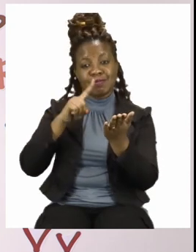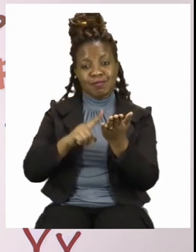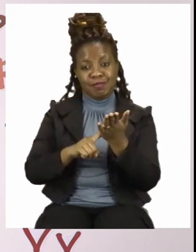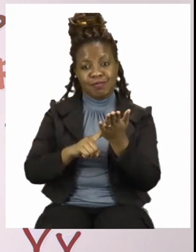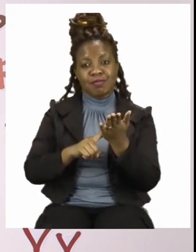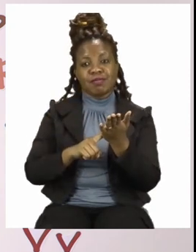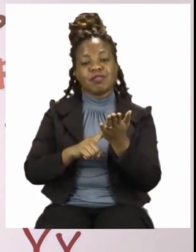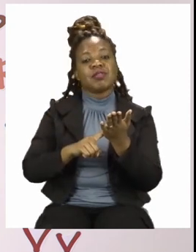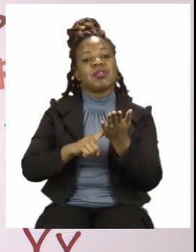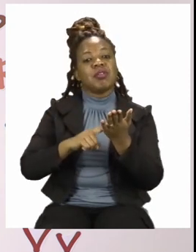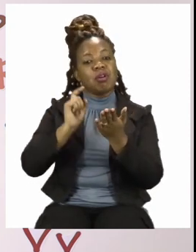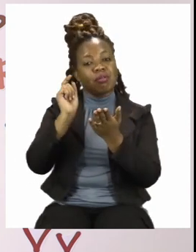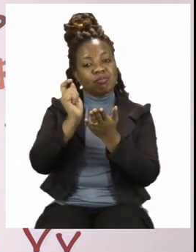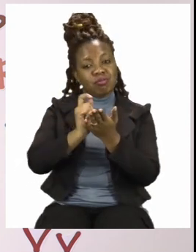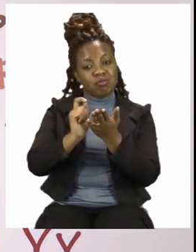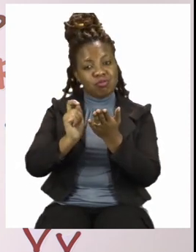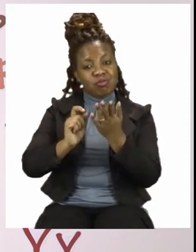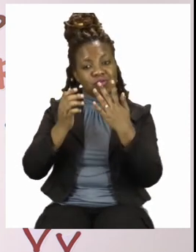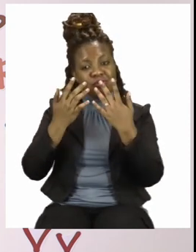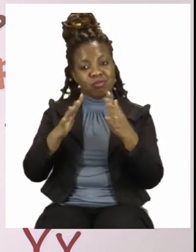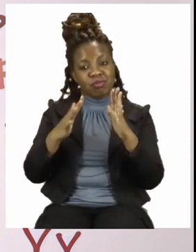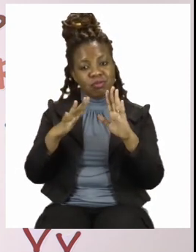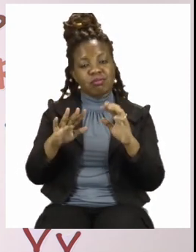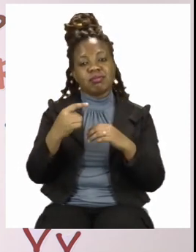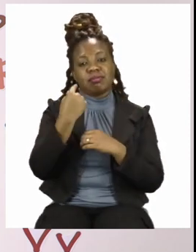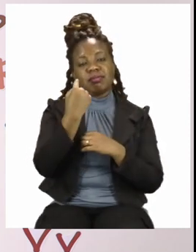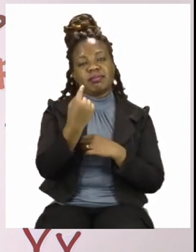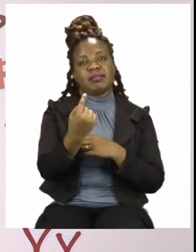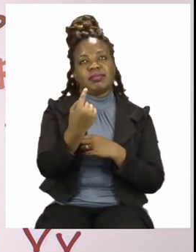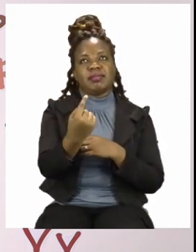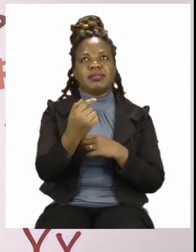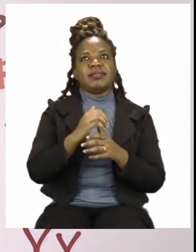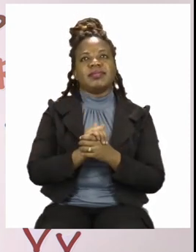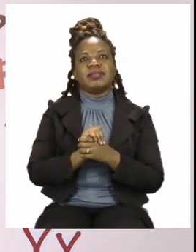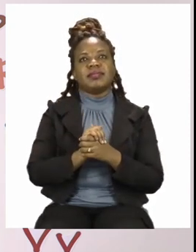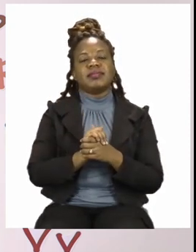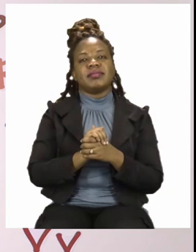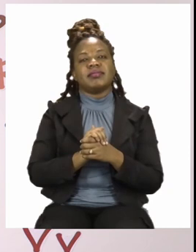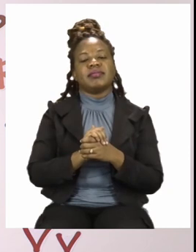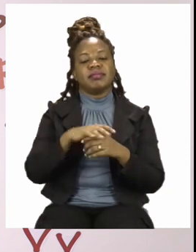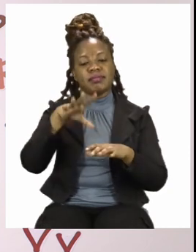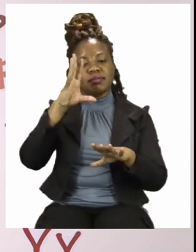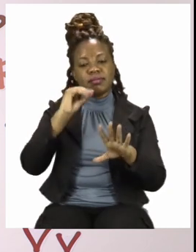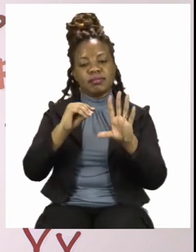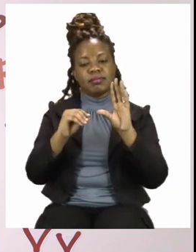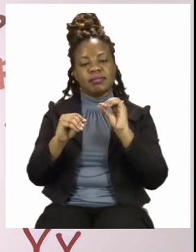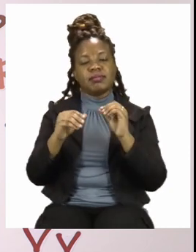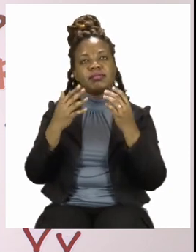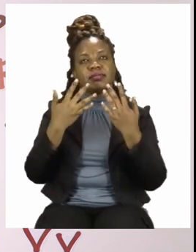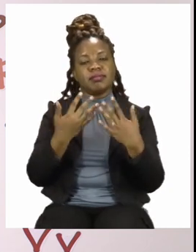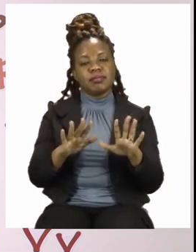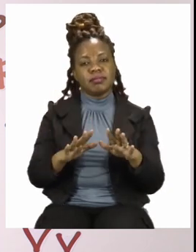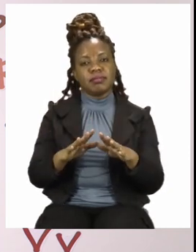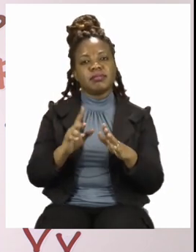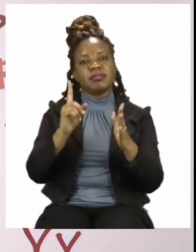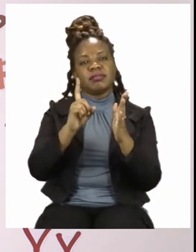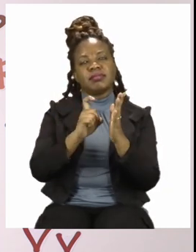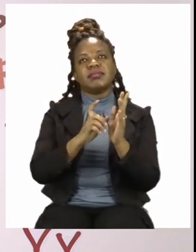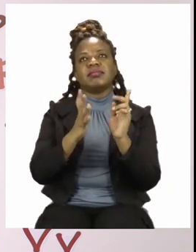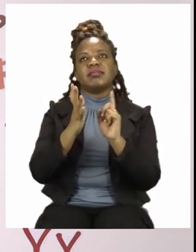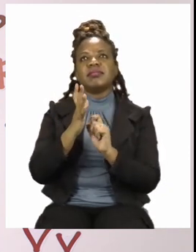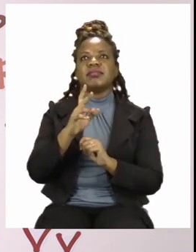yourself. So now that we are done with our lesson, we need to sanitize.